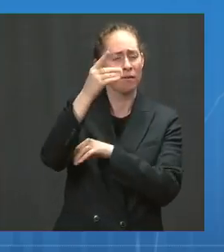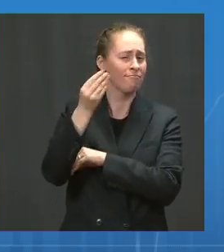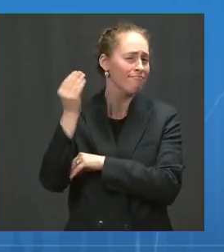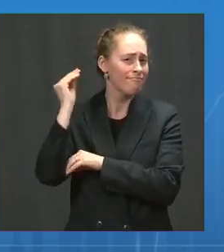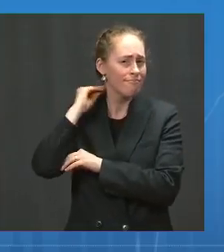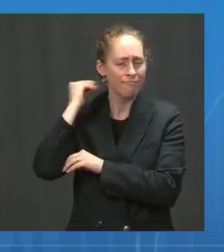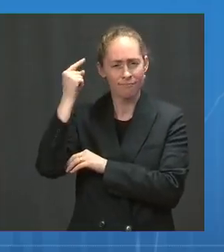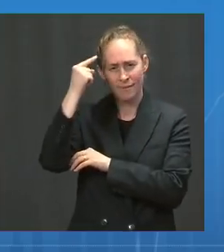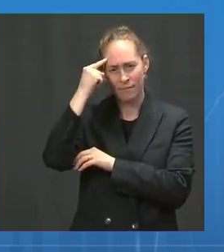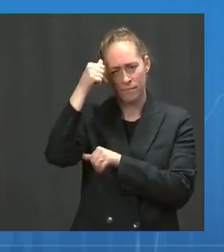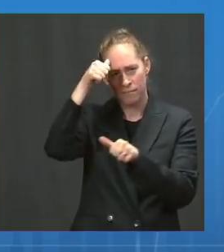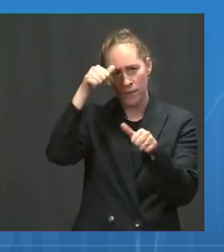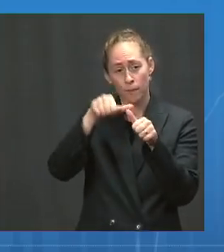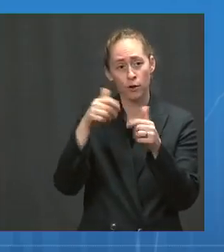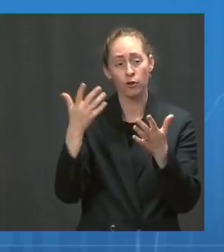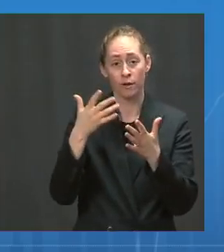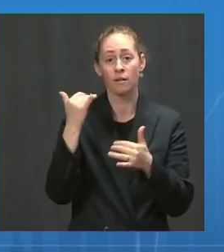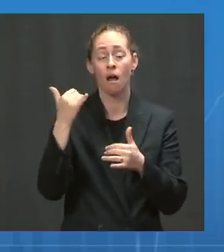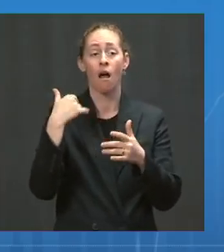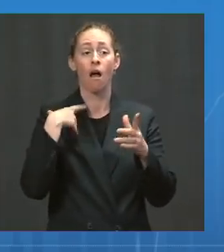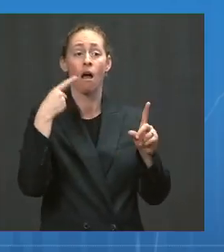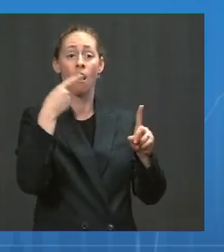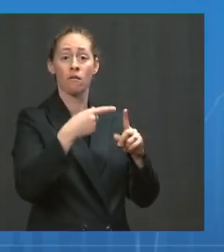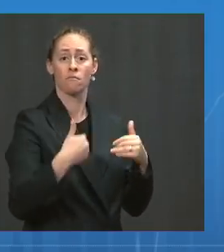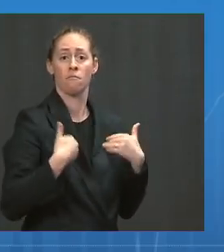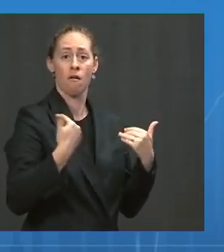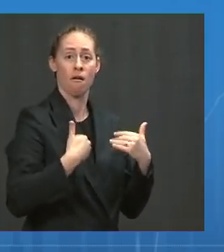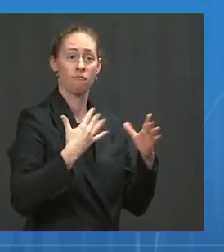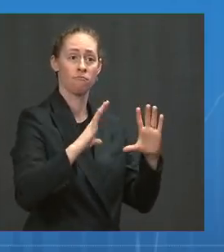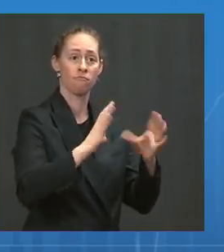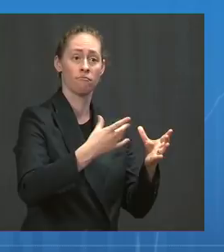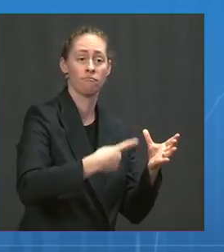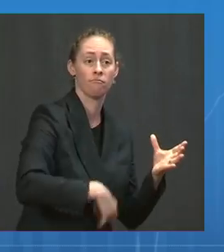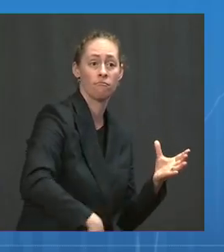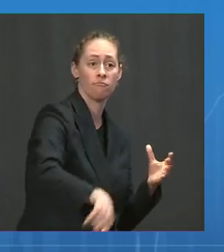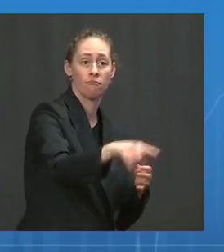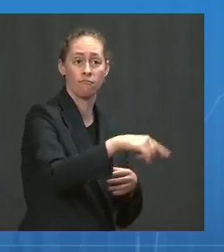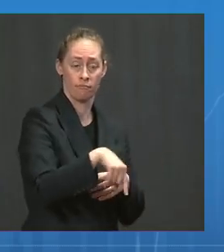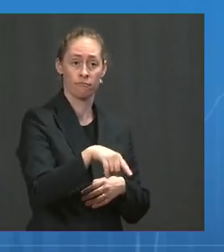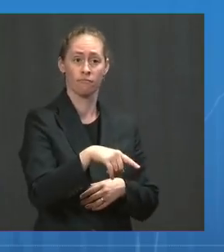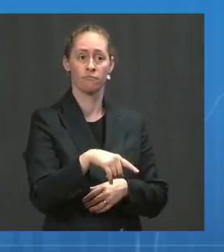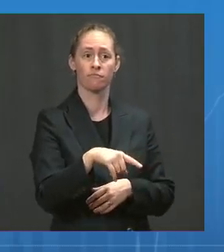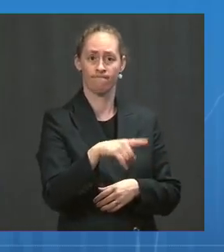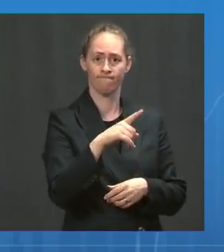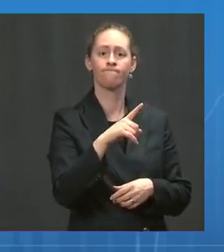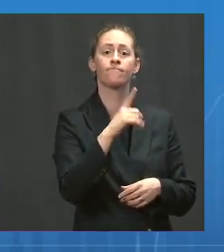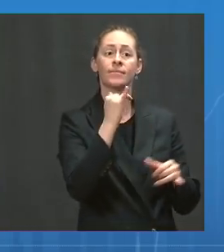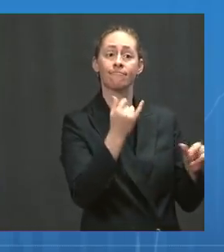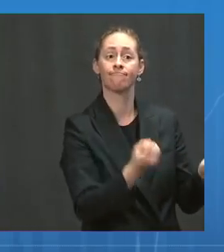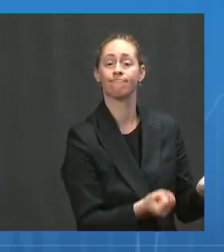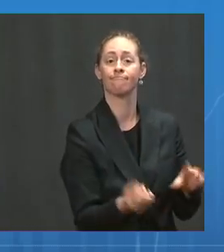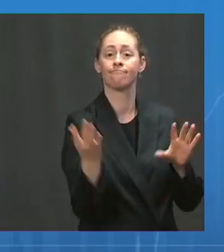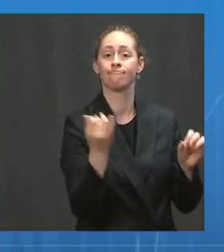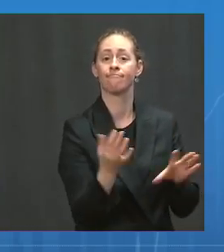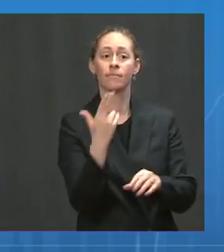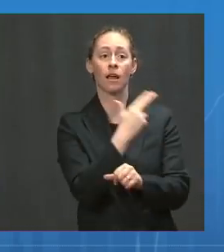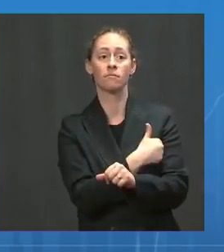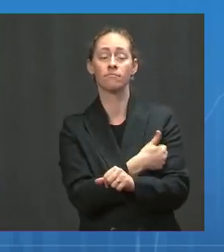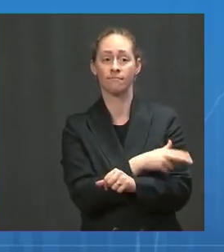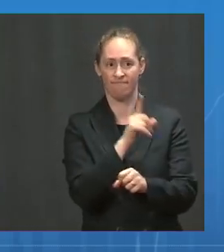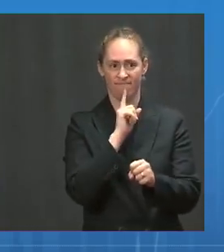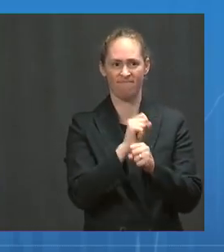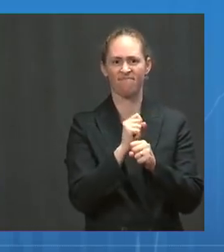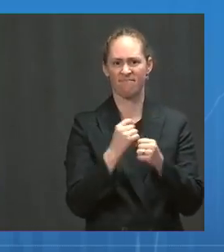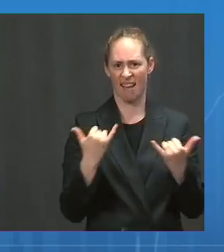talking about young people, specifically getting hospitalized, We are seeing younger people hospitalized right now,